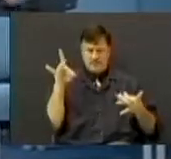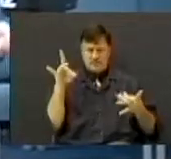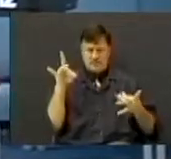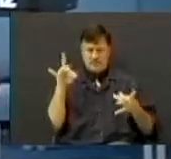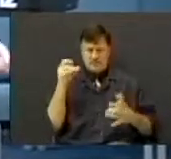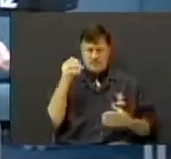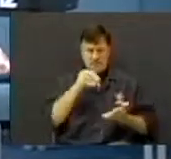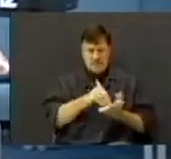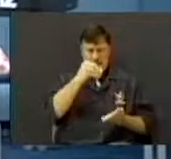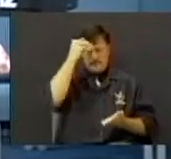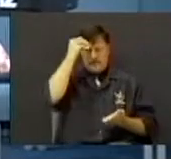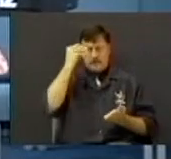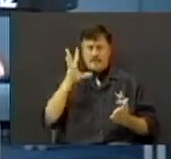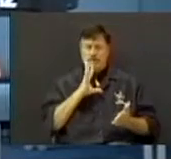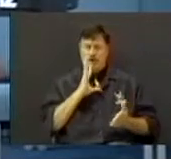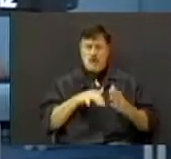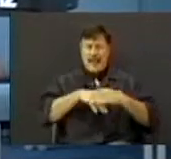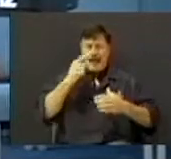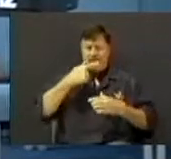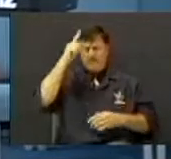hey, honey, speak out for God.